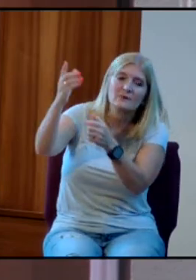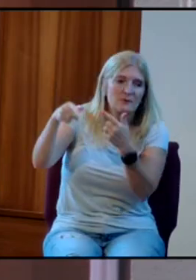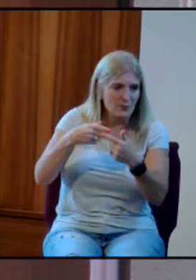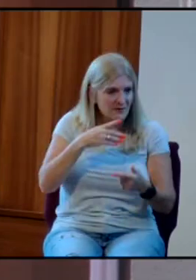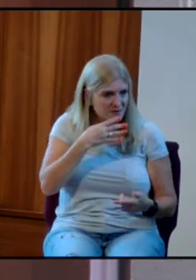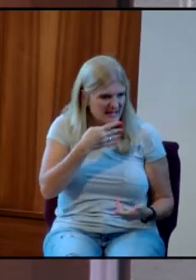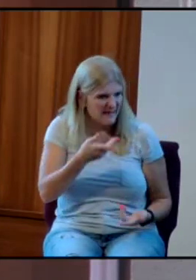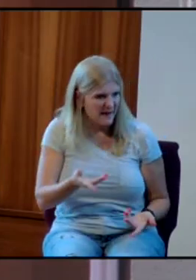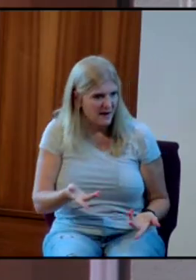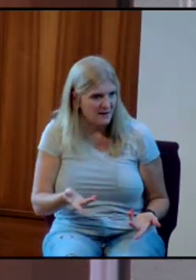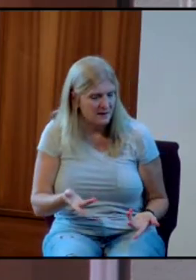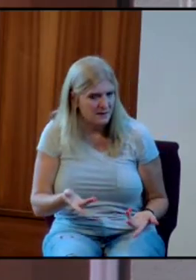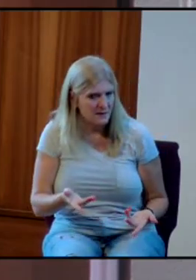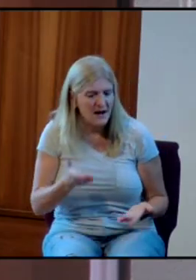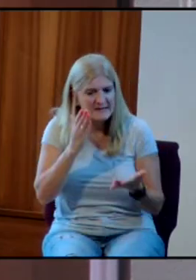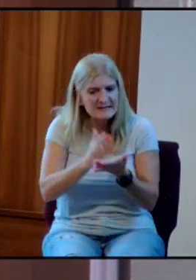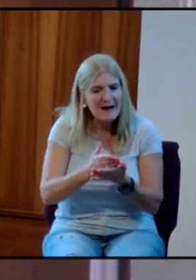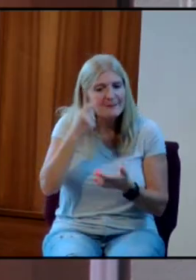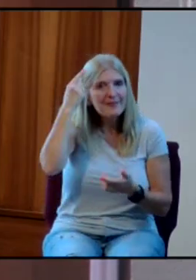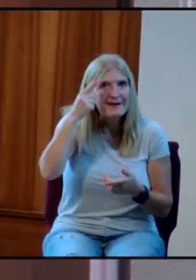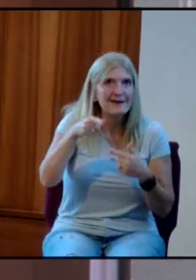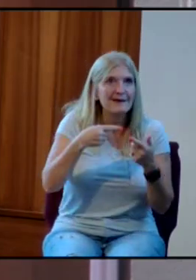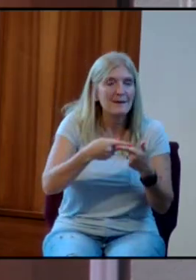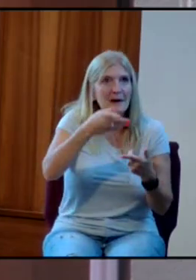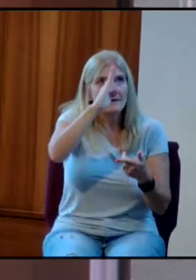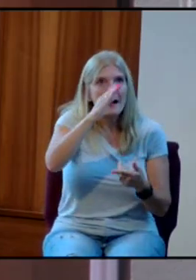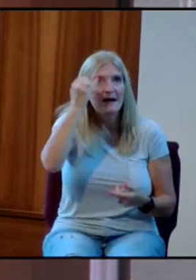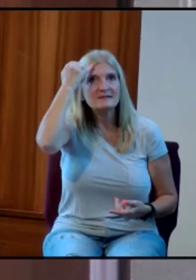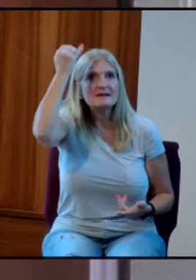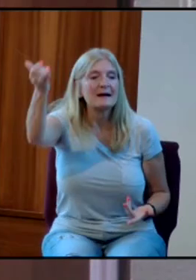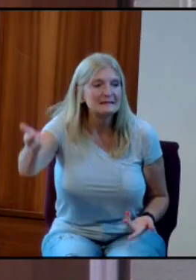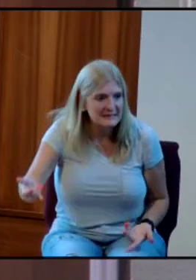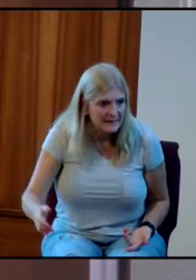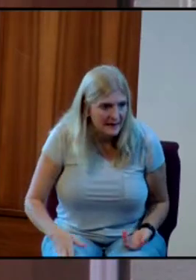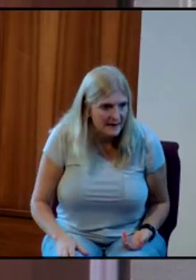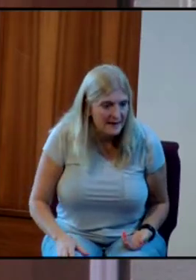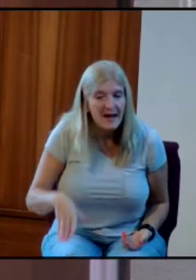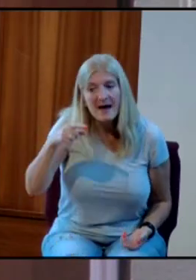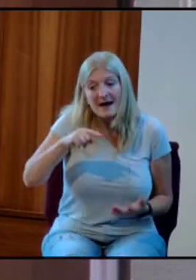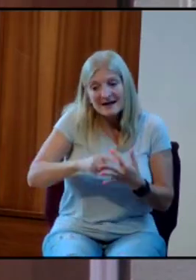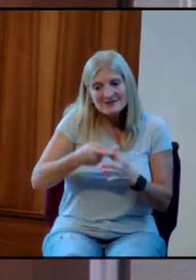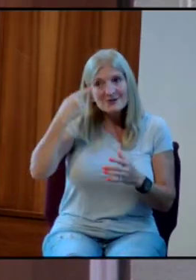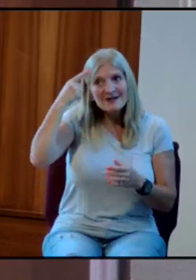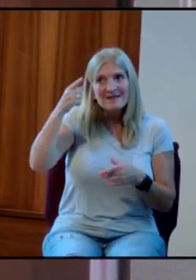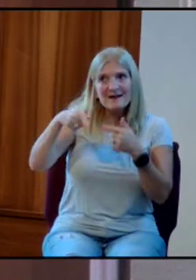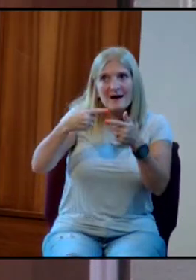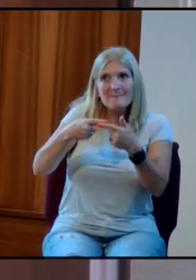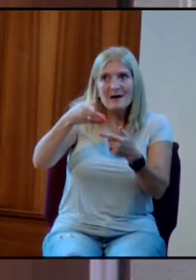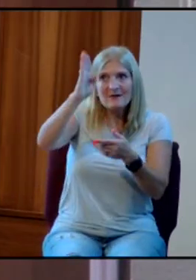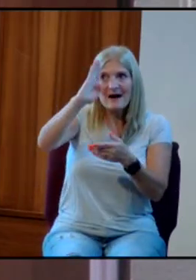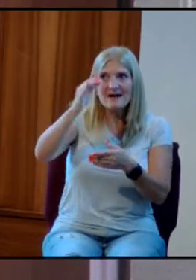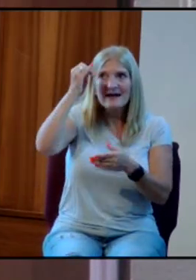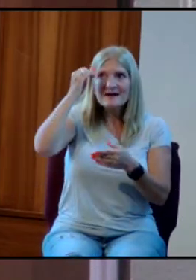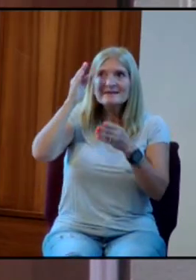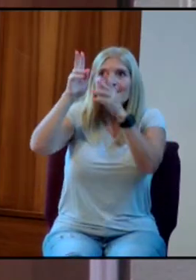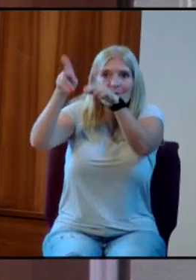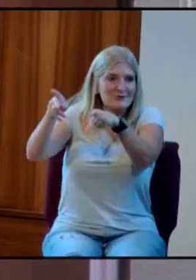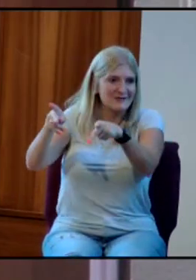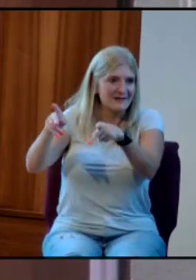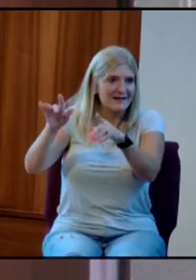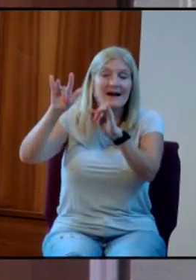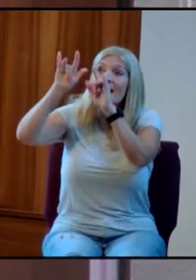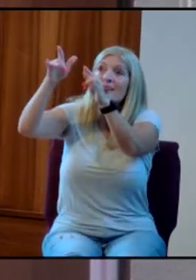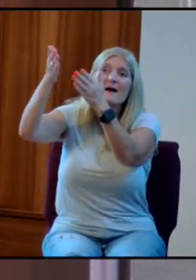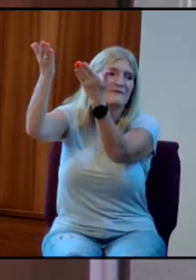I stopped treating God like an idea and I start treating him like a person and I love him